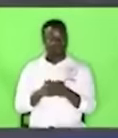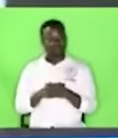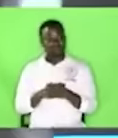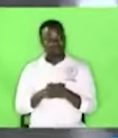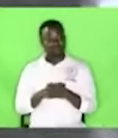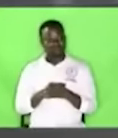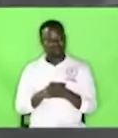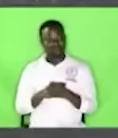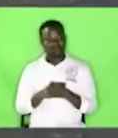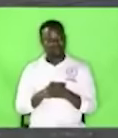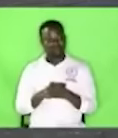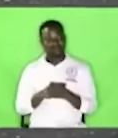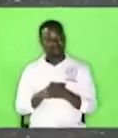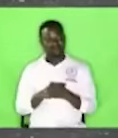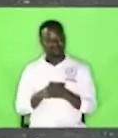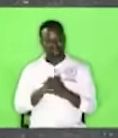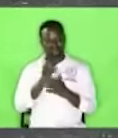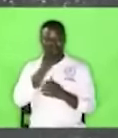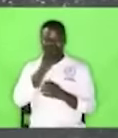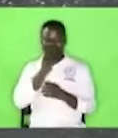hold on to your name.